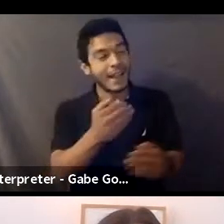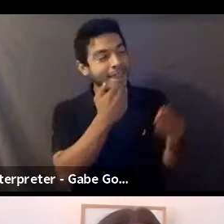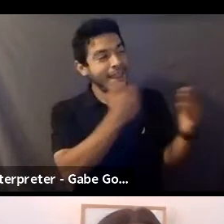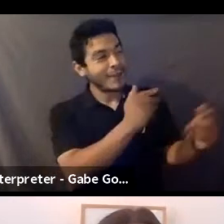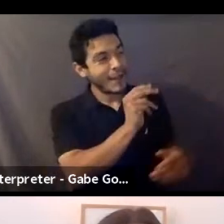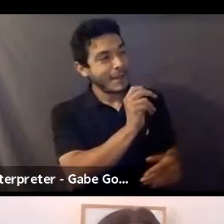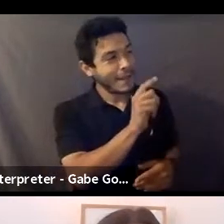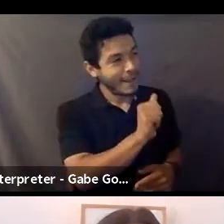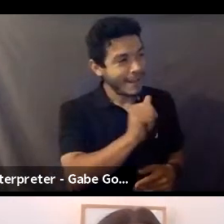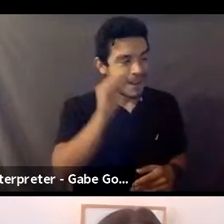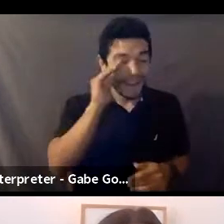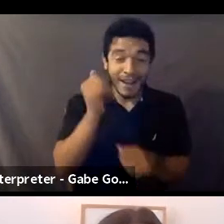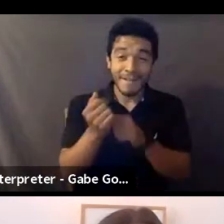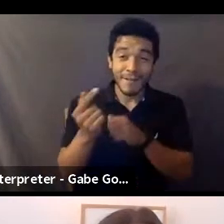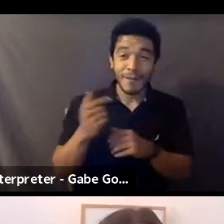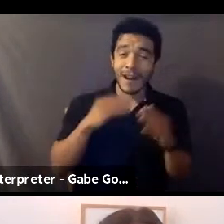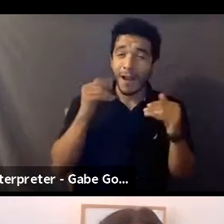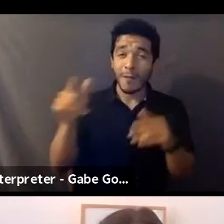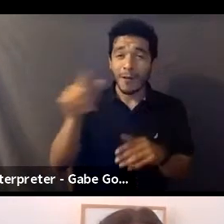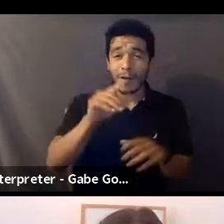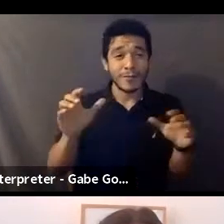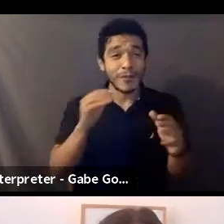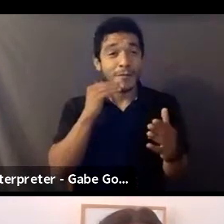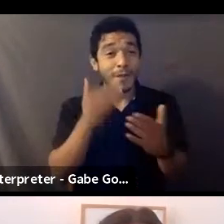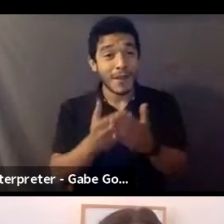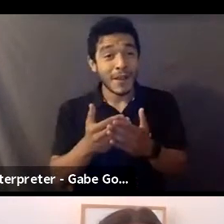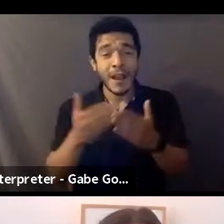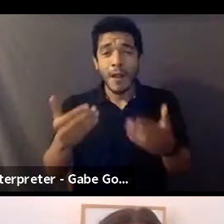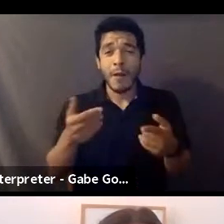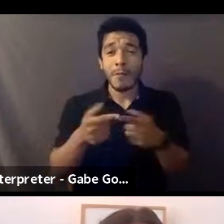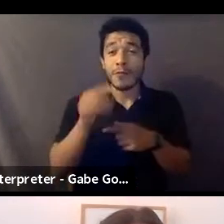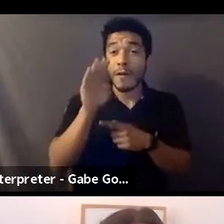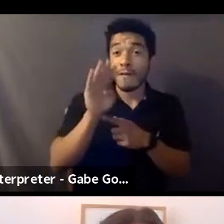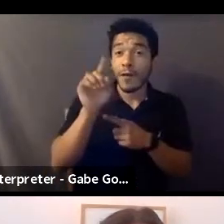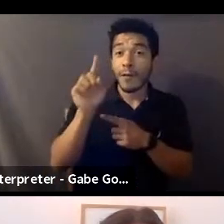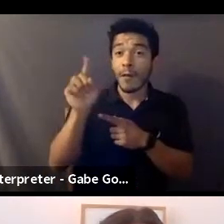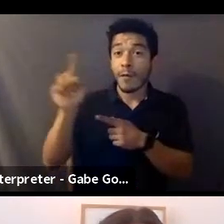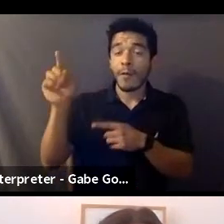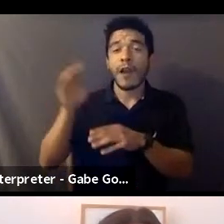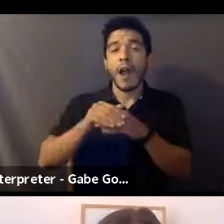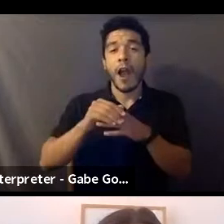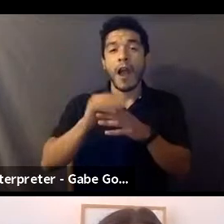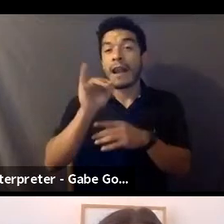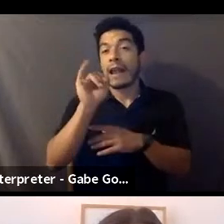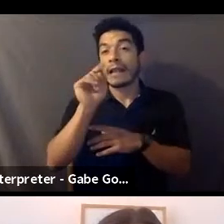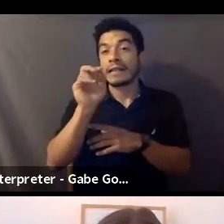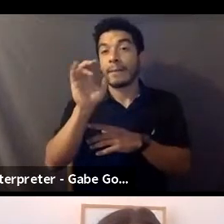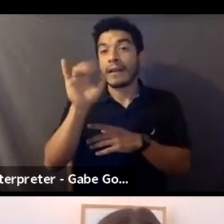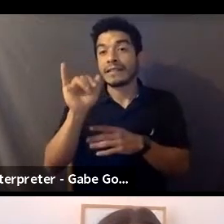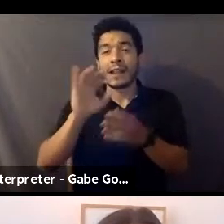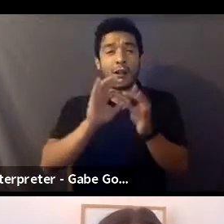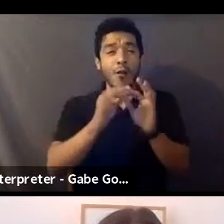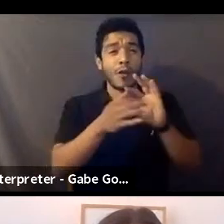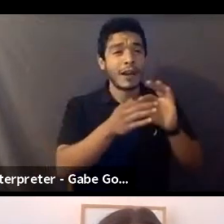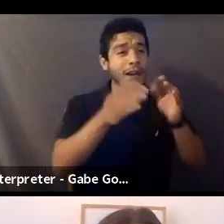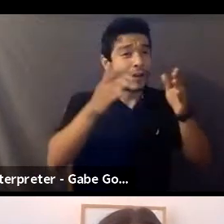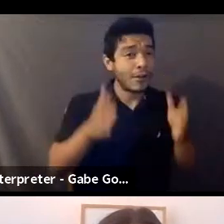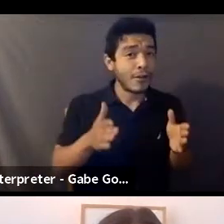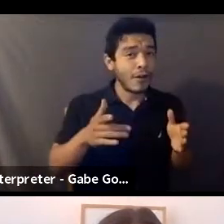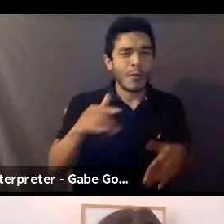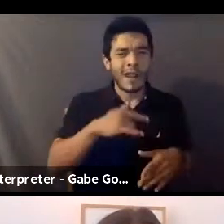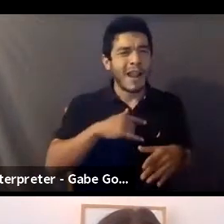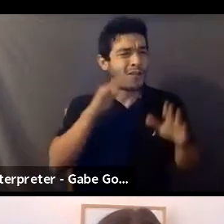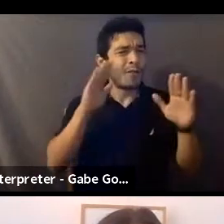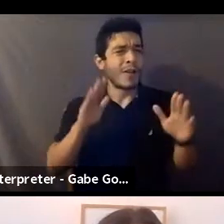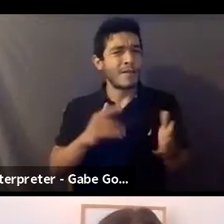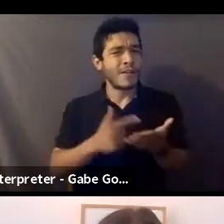Hi, everybody. I hope you're doing well. Welcome to the 411 on Intimacy Coordinators. Very exciting. We have a great discussion planned